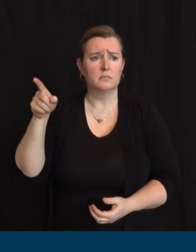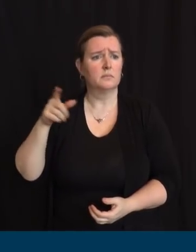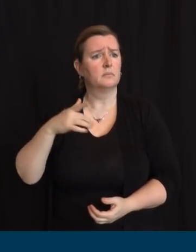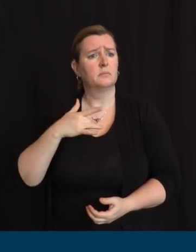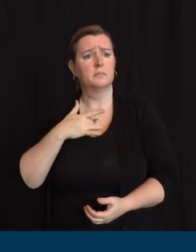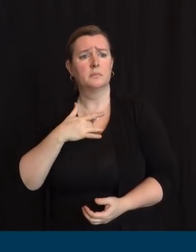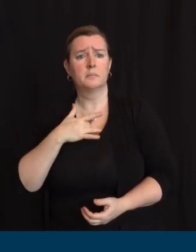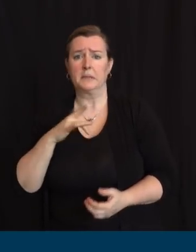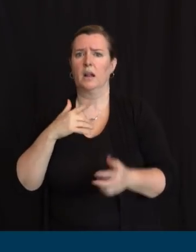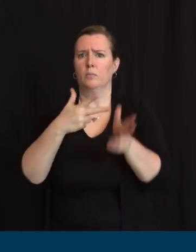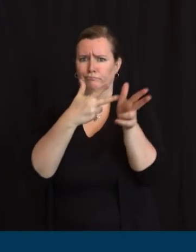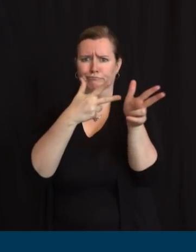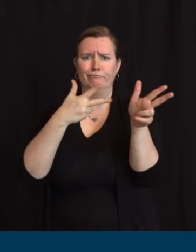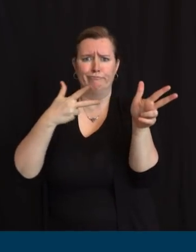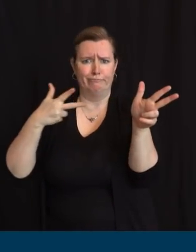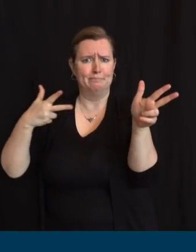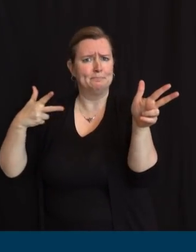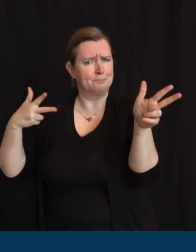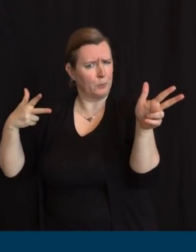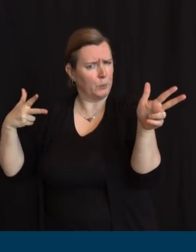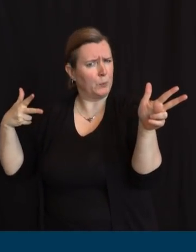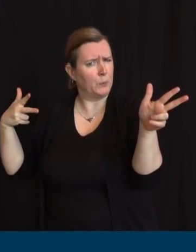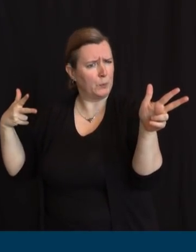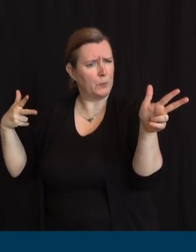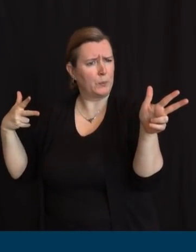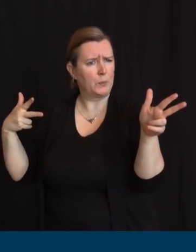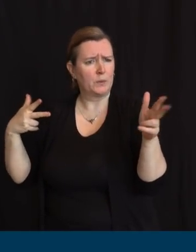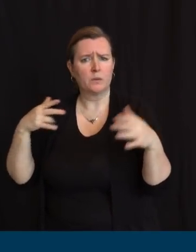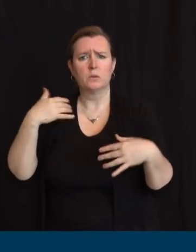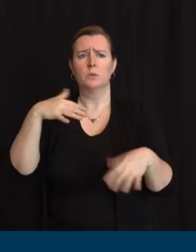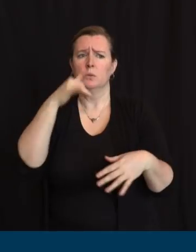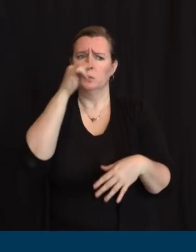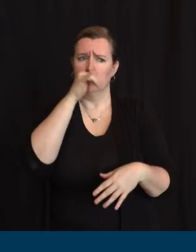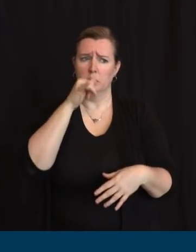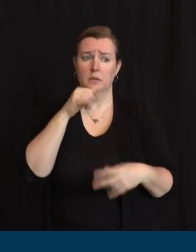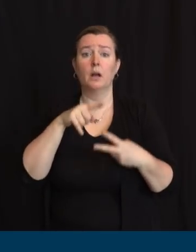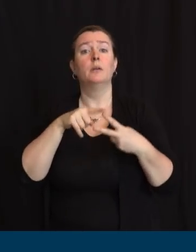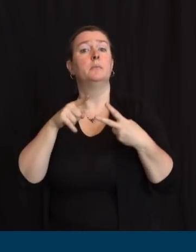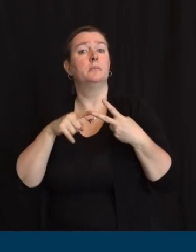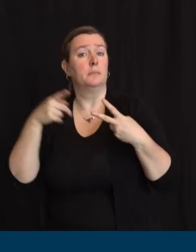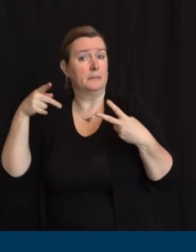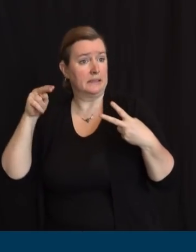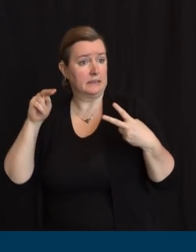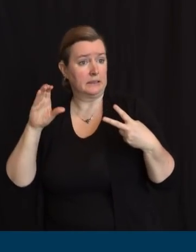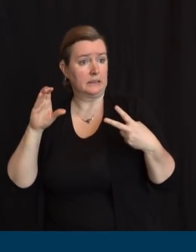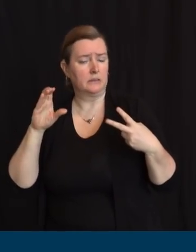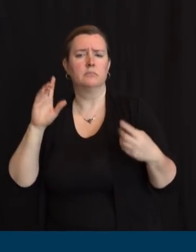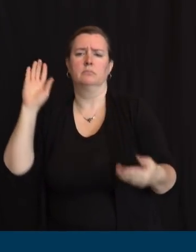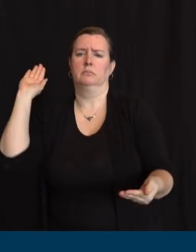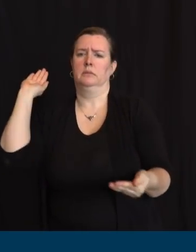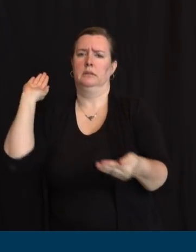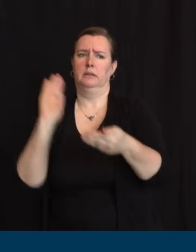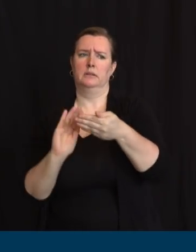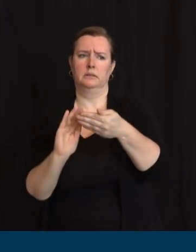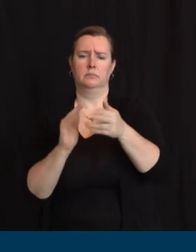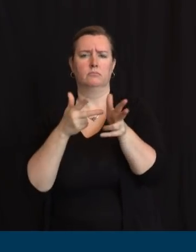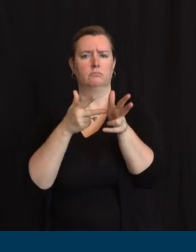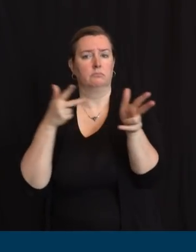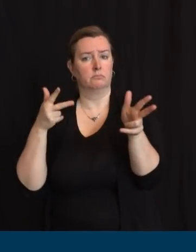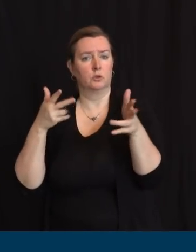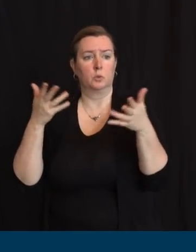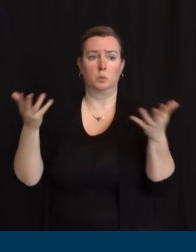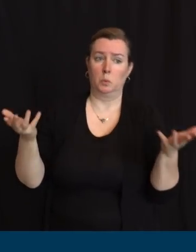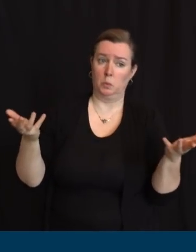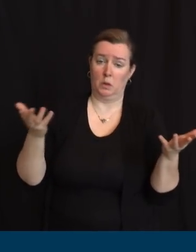been hitting its 500 test maximum. So if you need a test, we recommend you may want to head to Holmdel